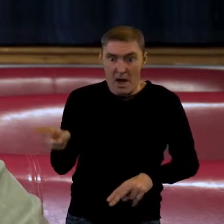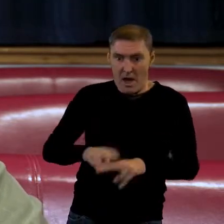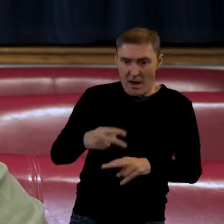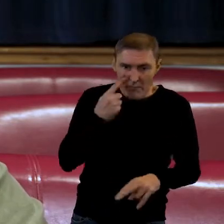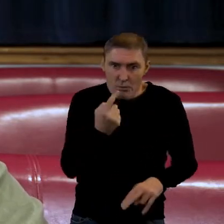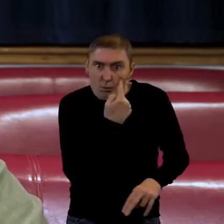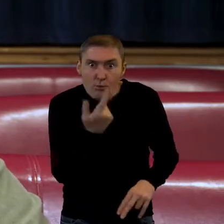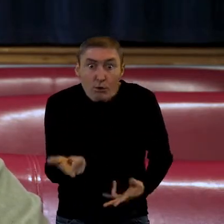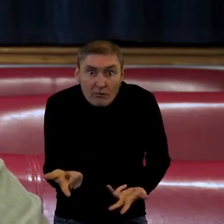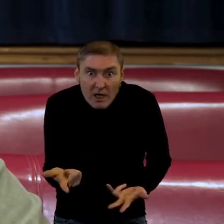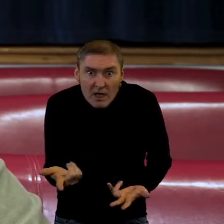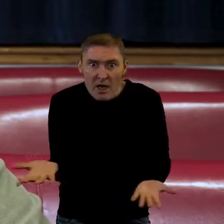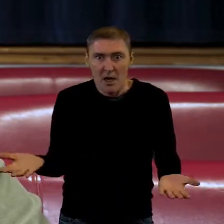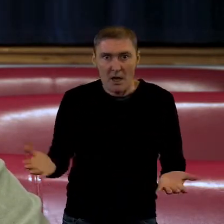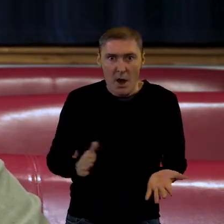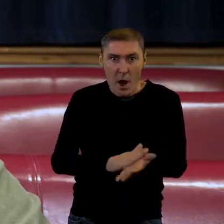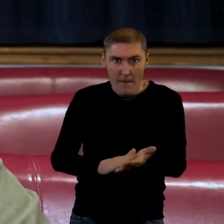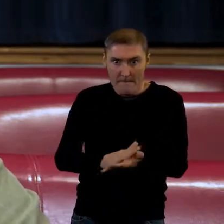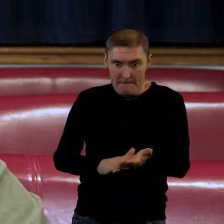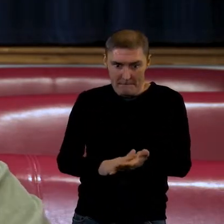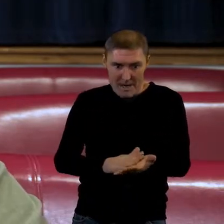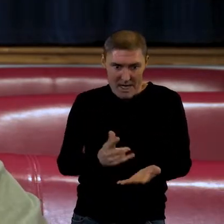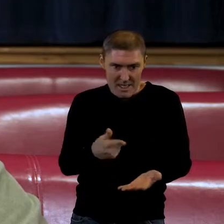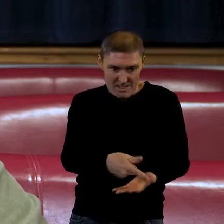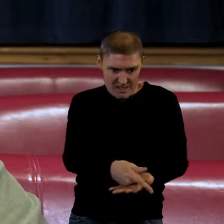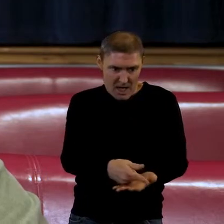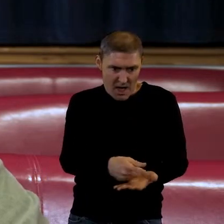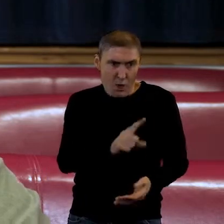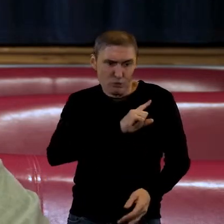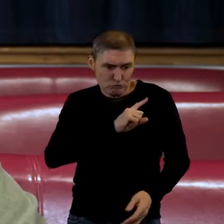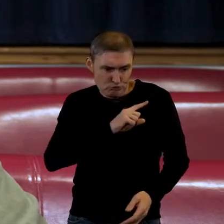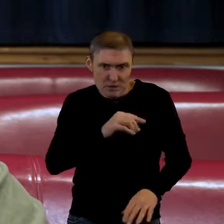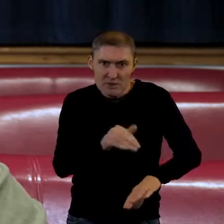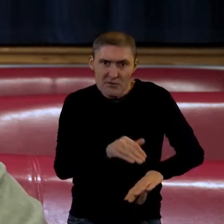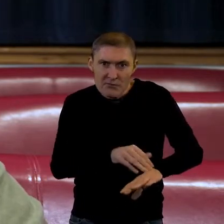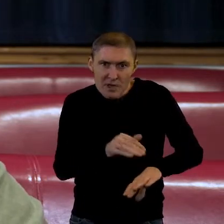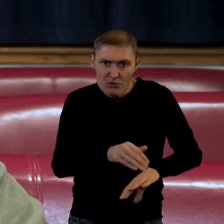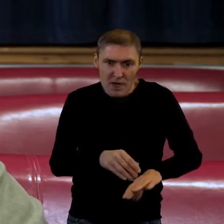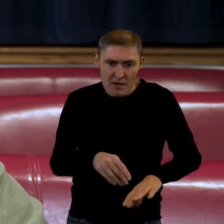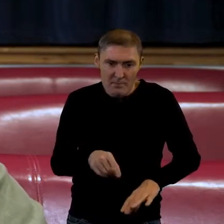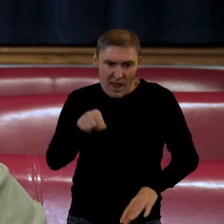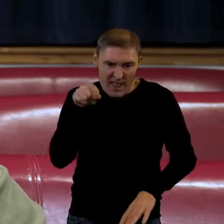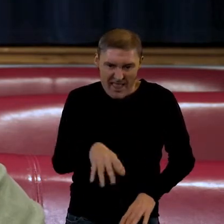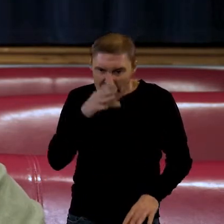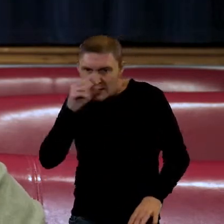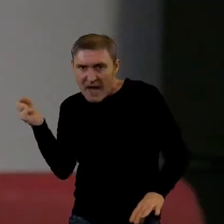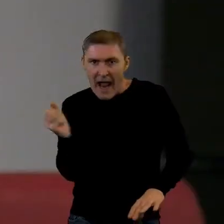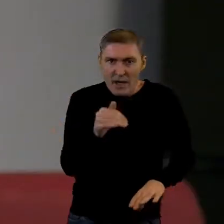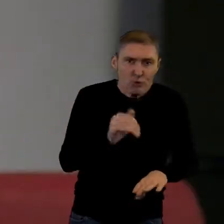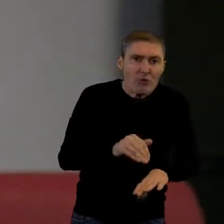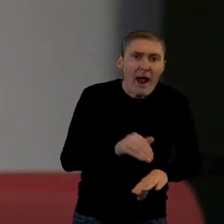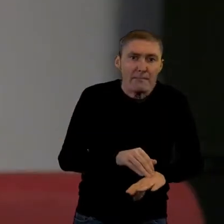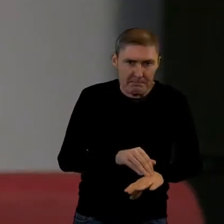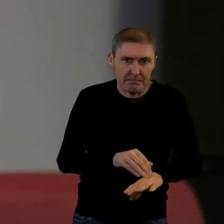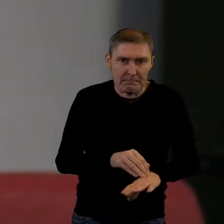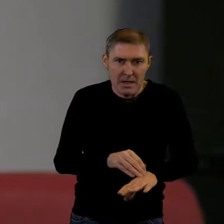if that can be proven that this was the reason for the crime then that is classed as a hate crime. Because